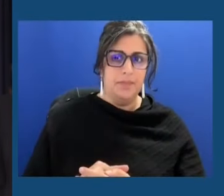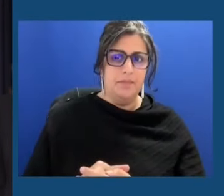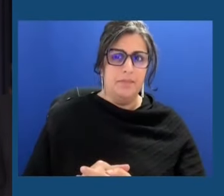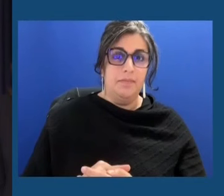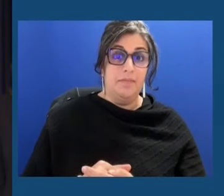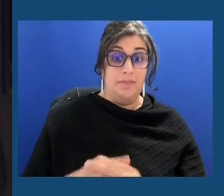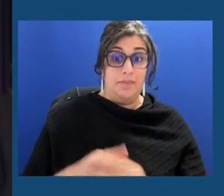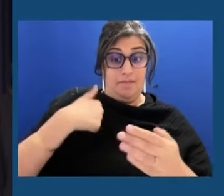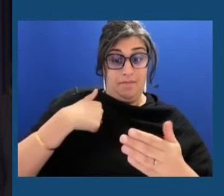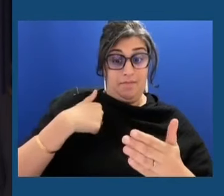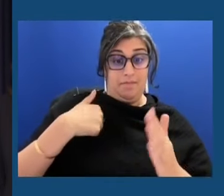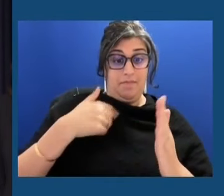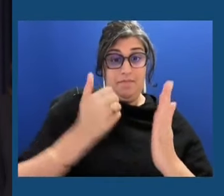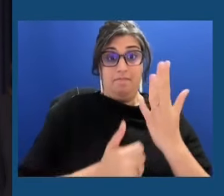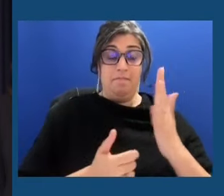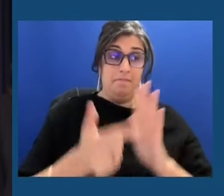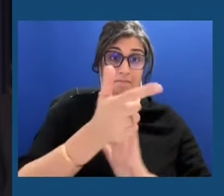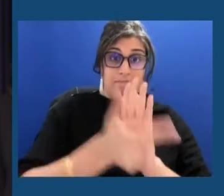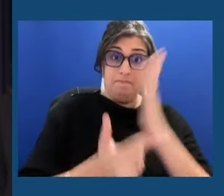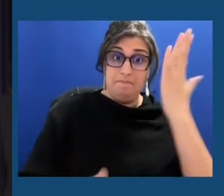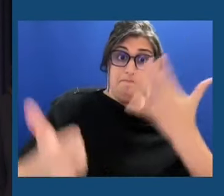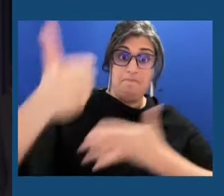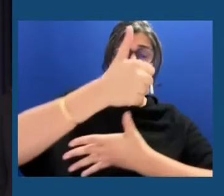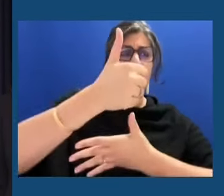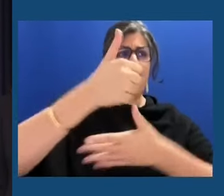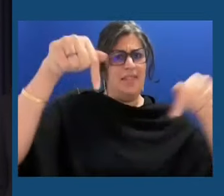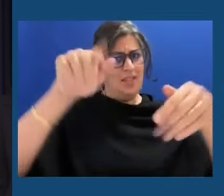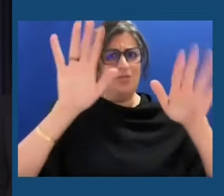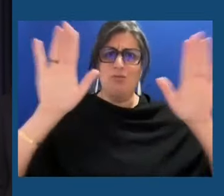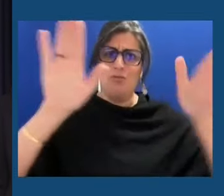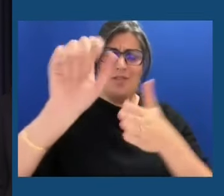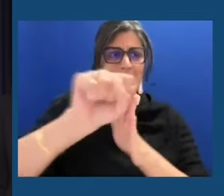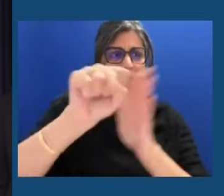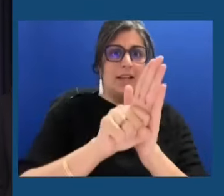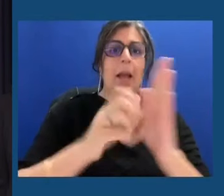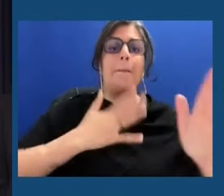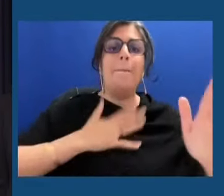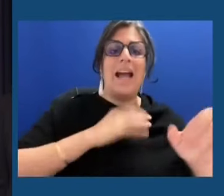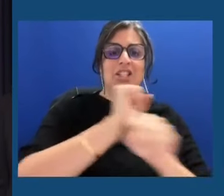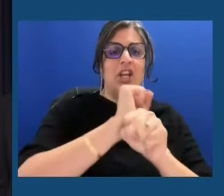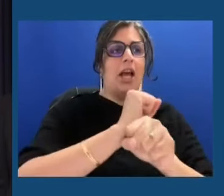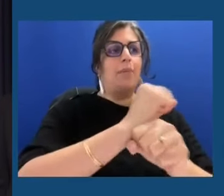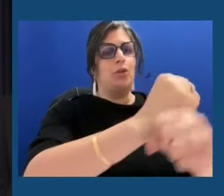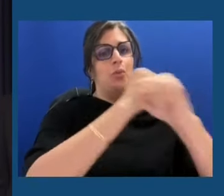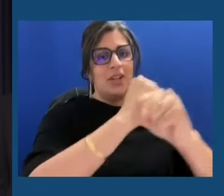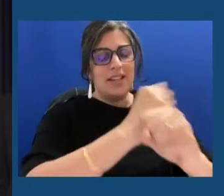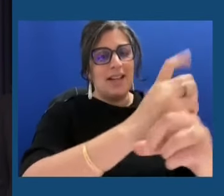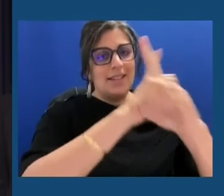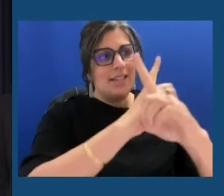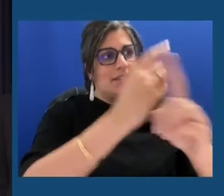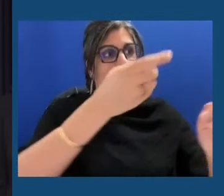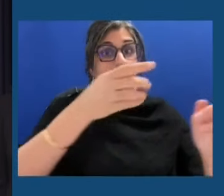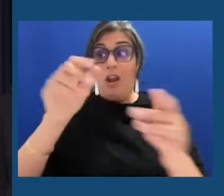state, it is my job to protect and defend the rights of New Yorkers and the rule of law.